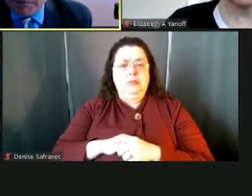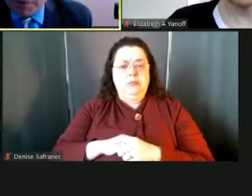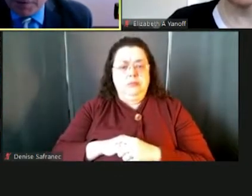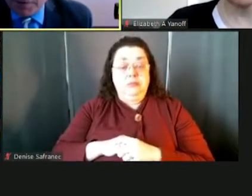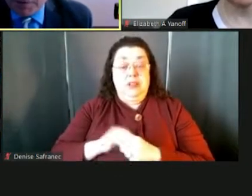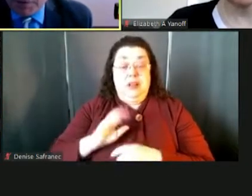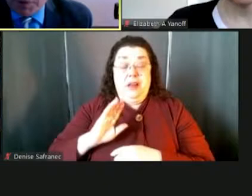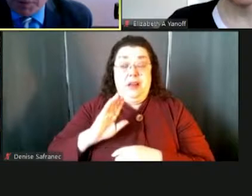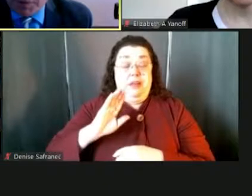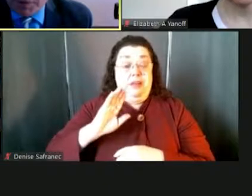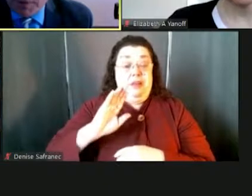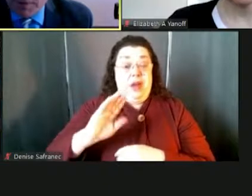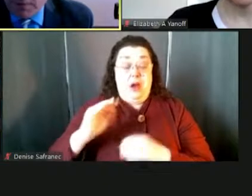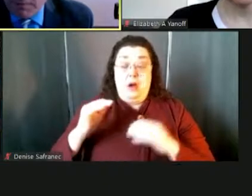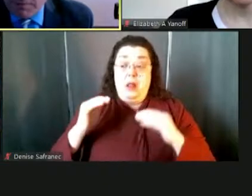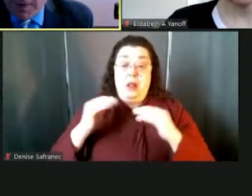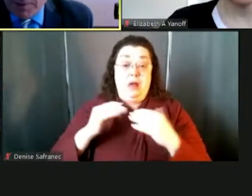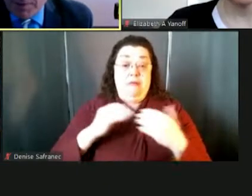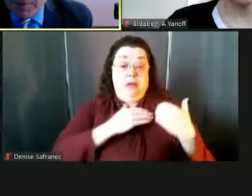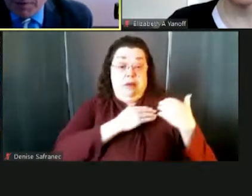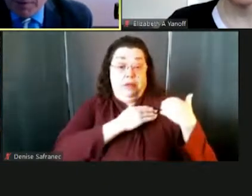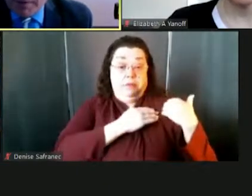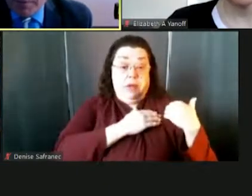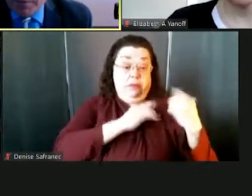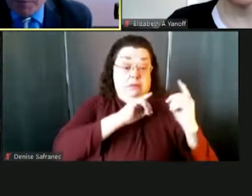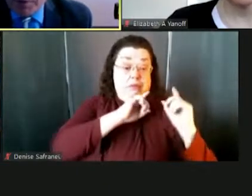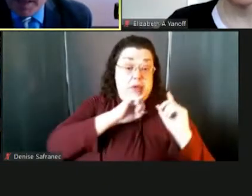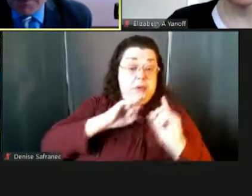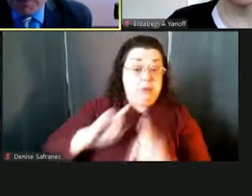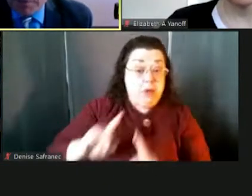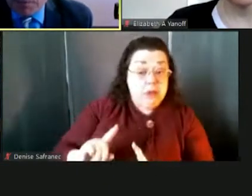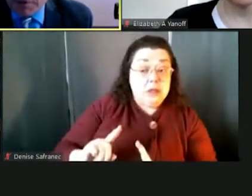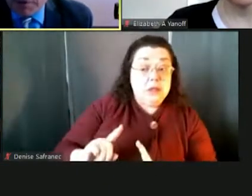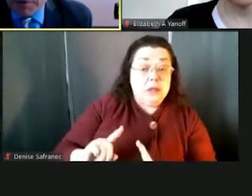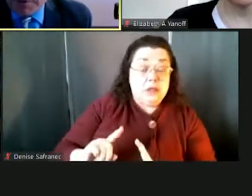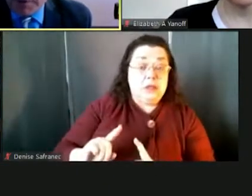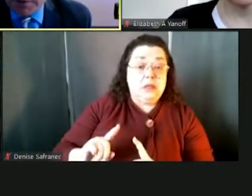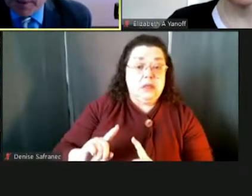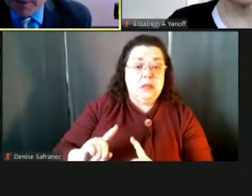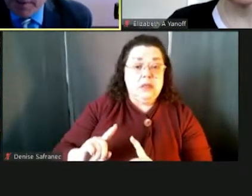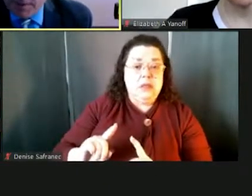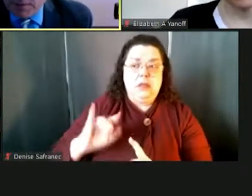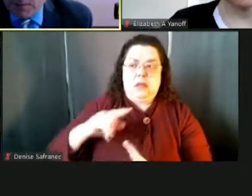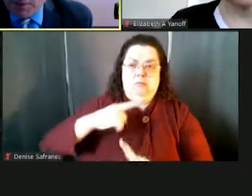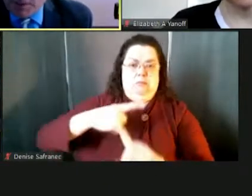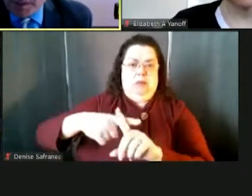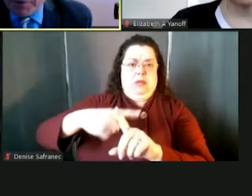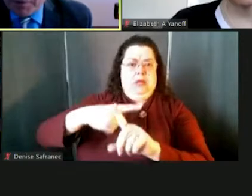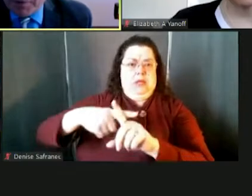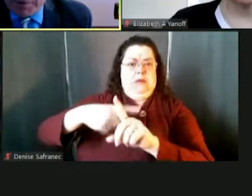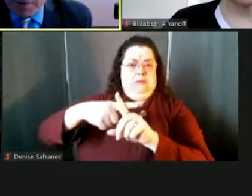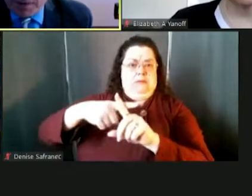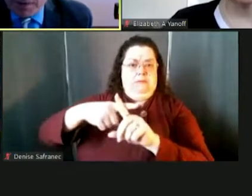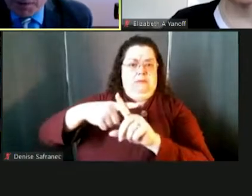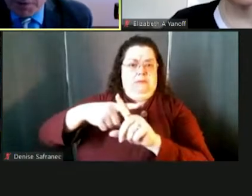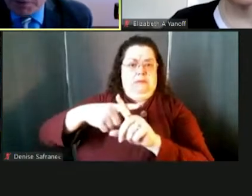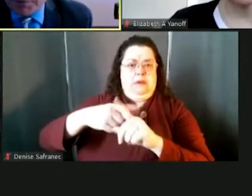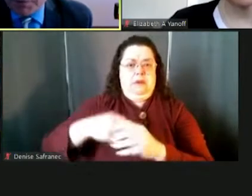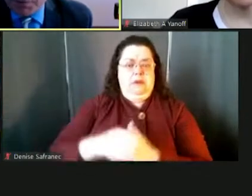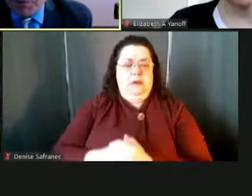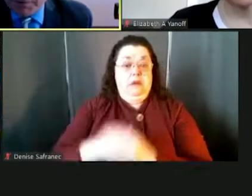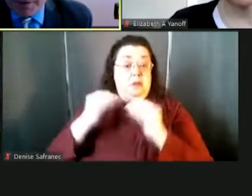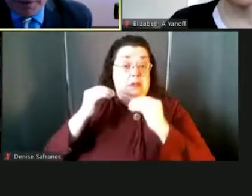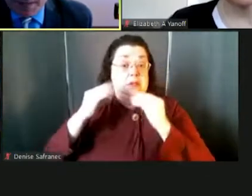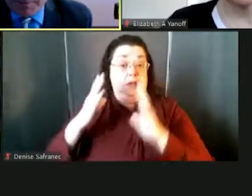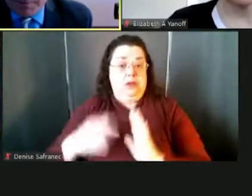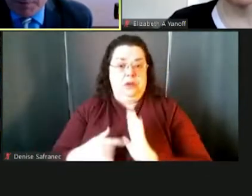responsiveness to individual and family needs that perhaps is one of the good things that will come out of this is that our teachers